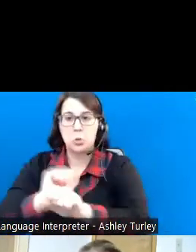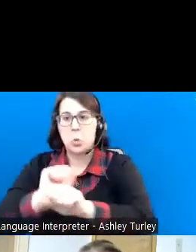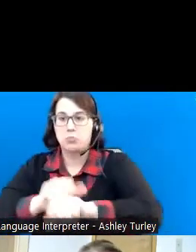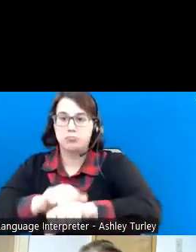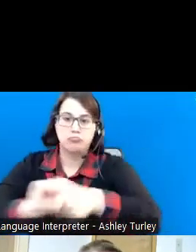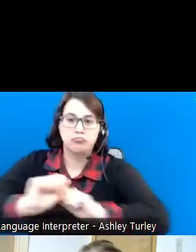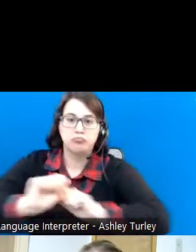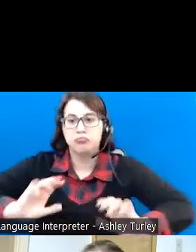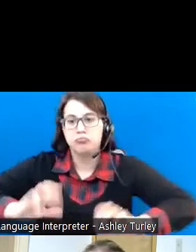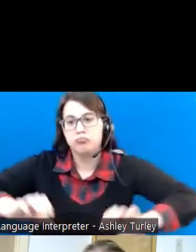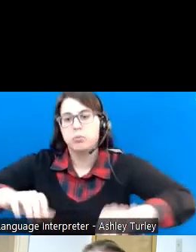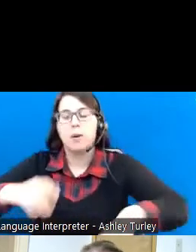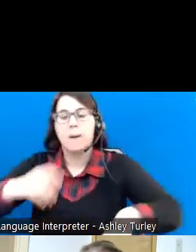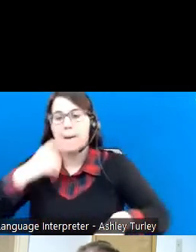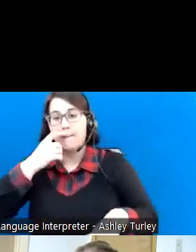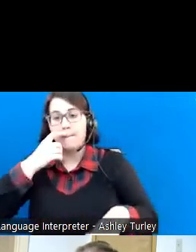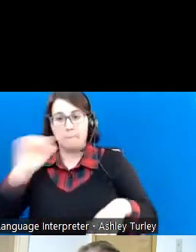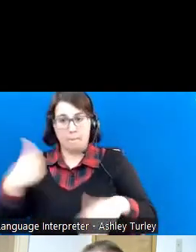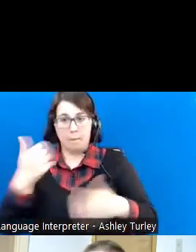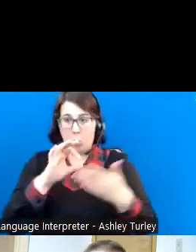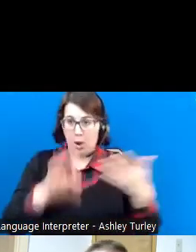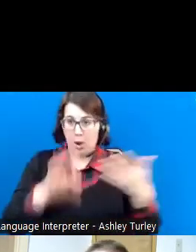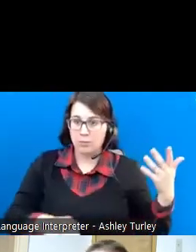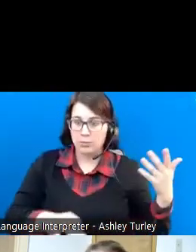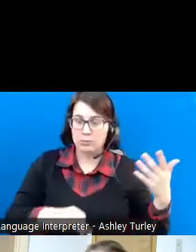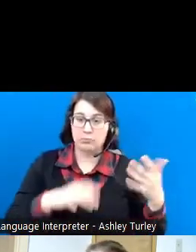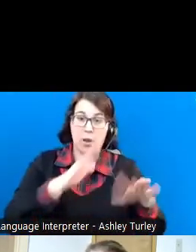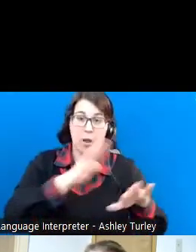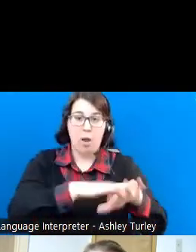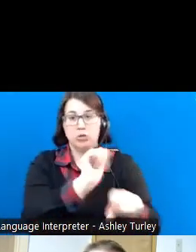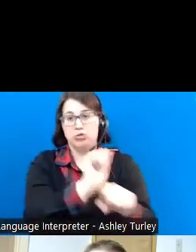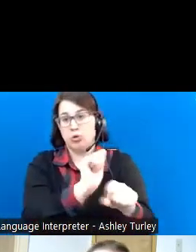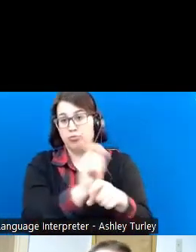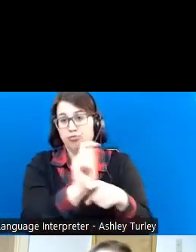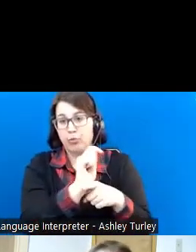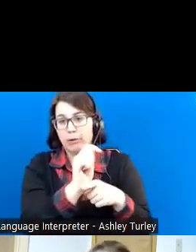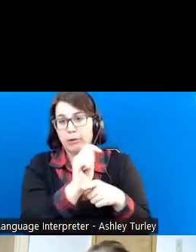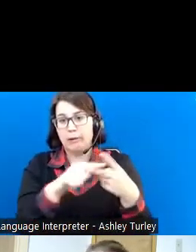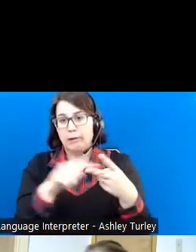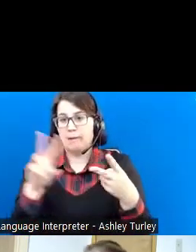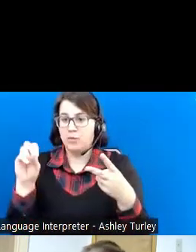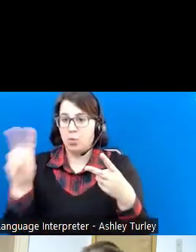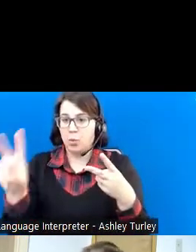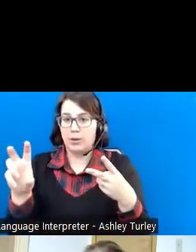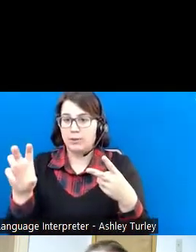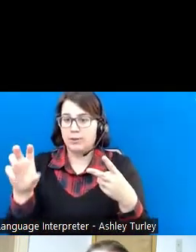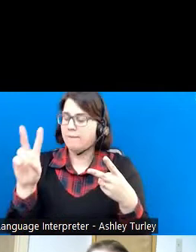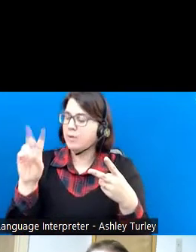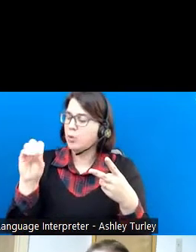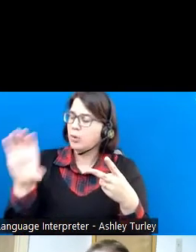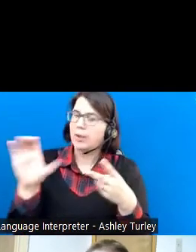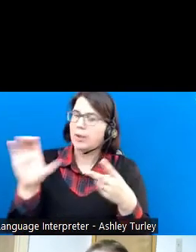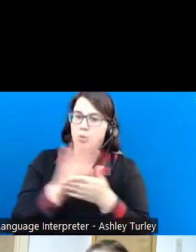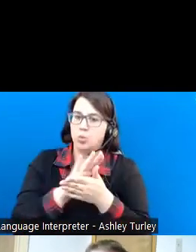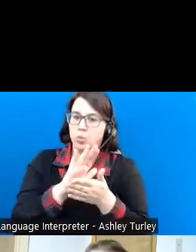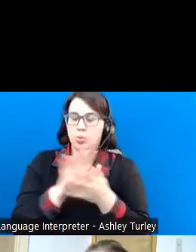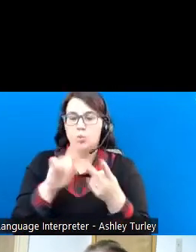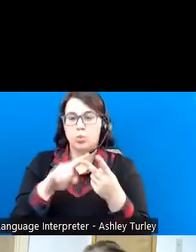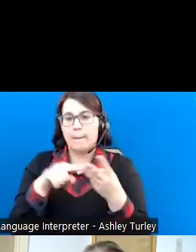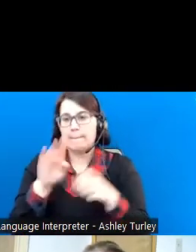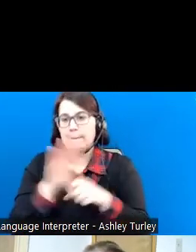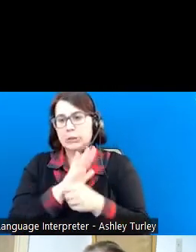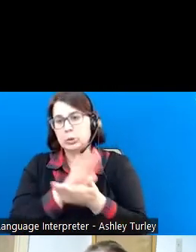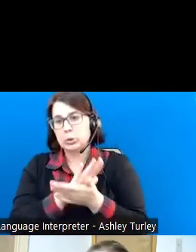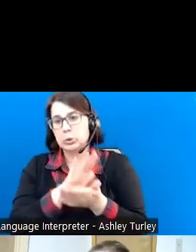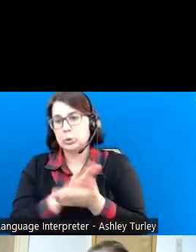towards employment. There's on-the-job training, there's vocational school, there's business schools, there's college training. Not, you know,